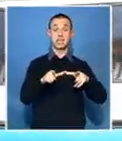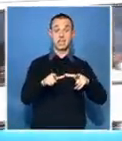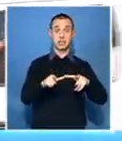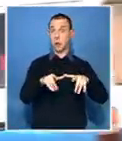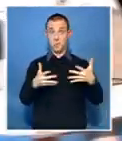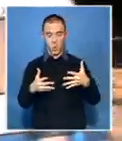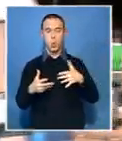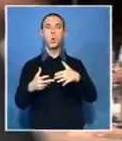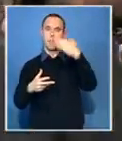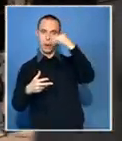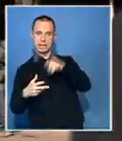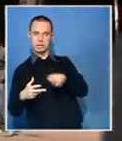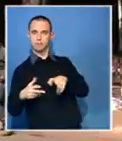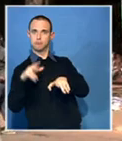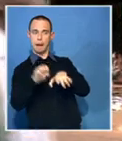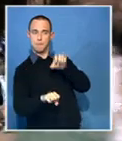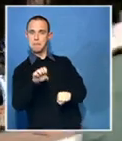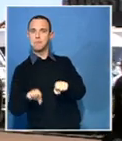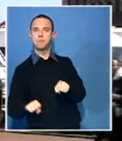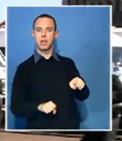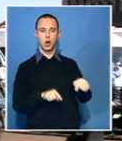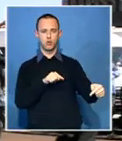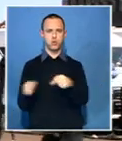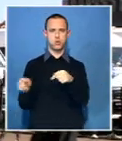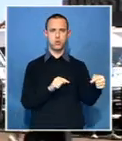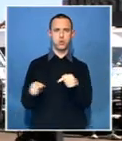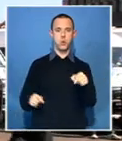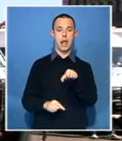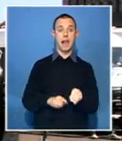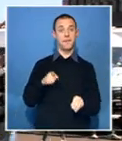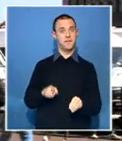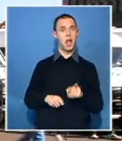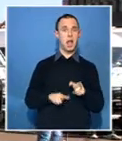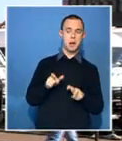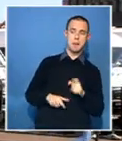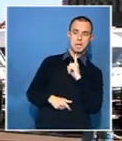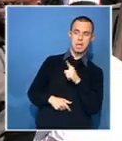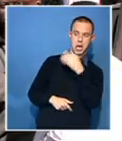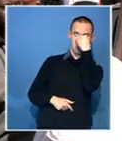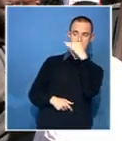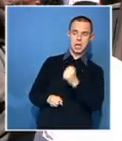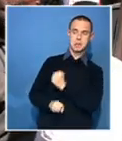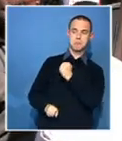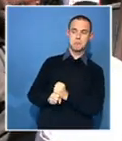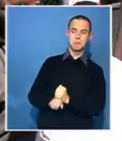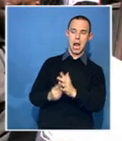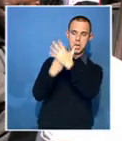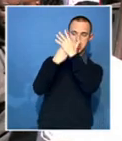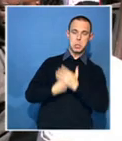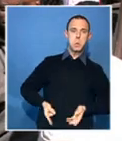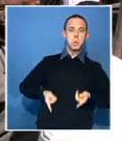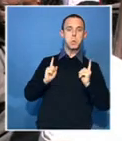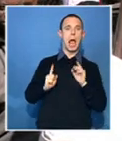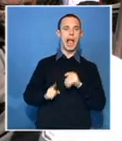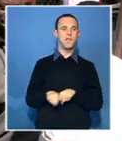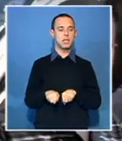taxis and police. Law enforcement is accused of using illegal methods to restore order, and sometimes demanding bribes